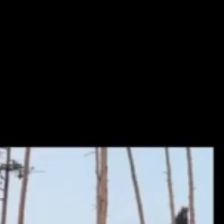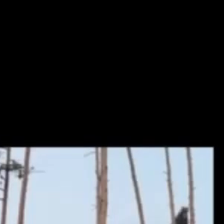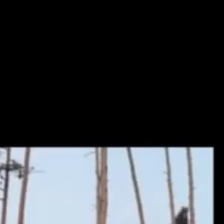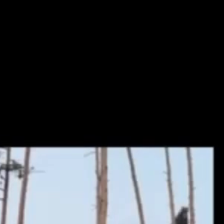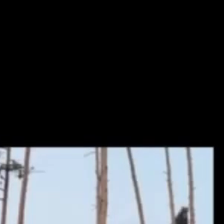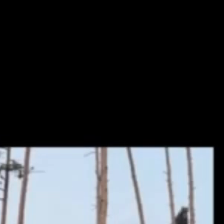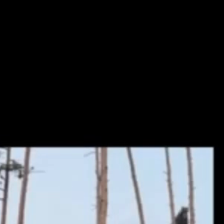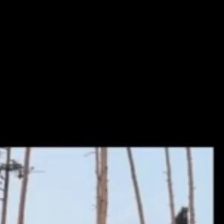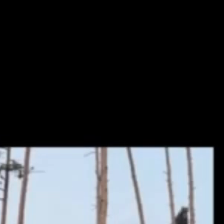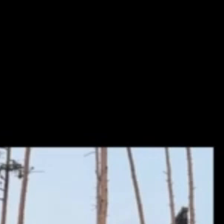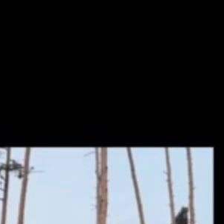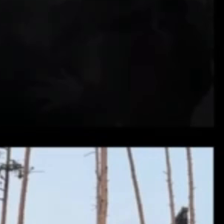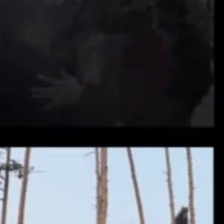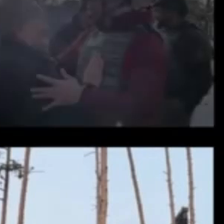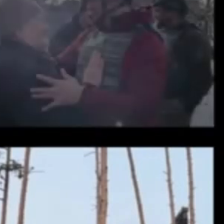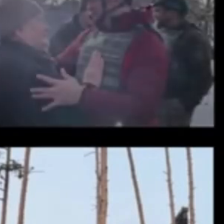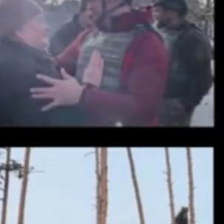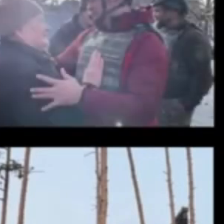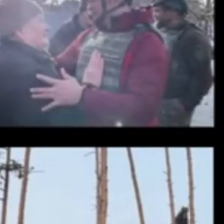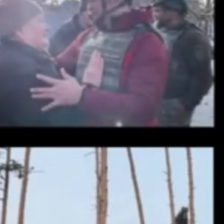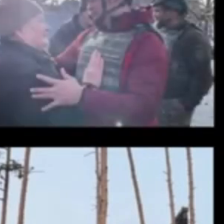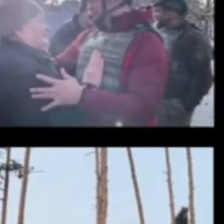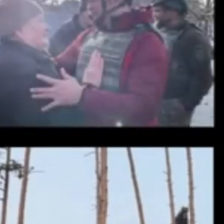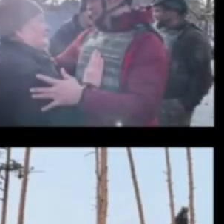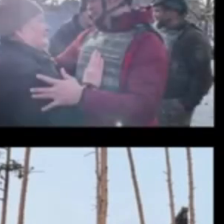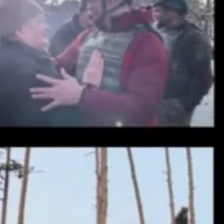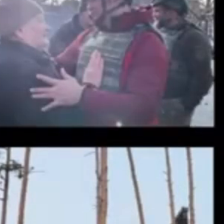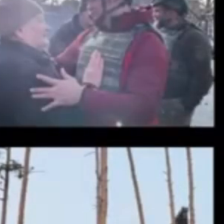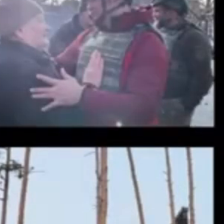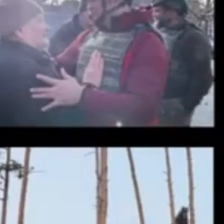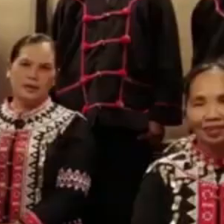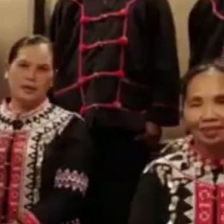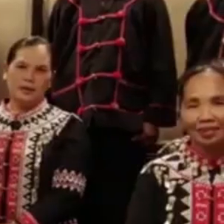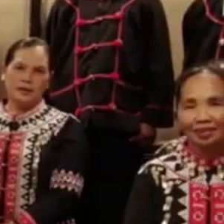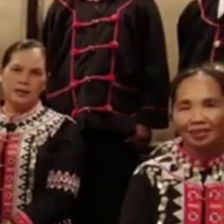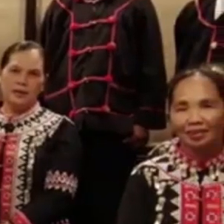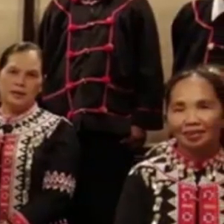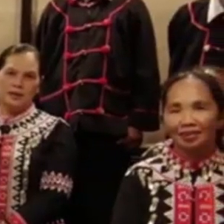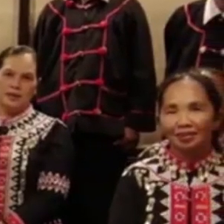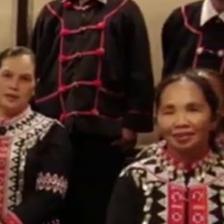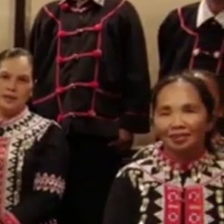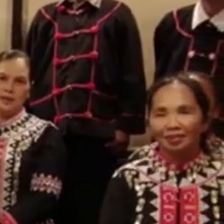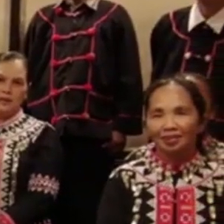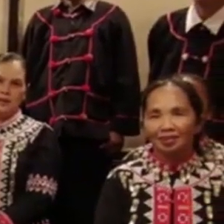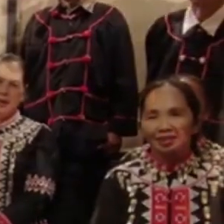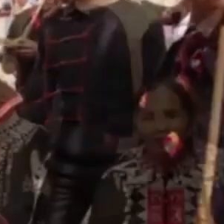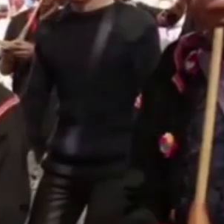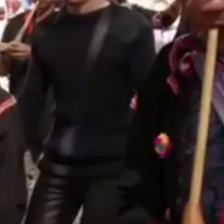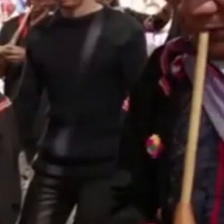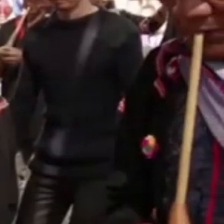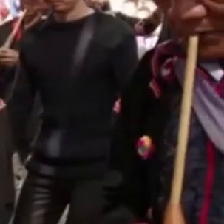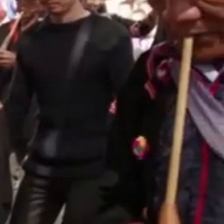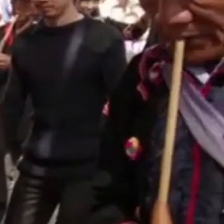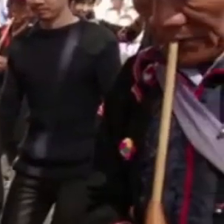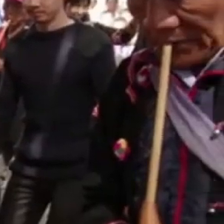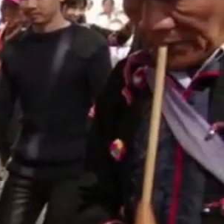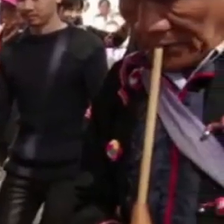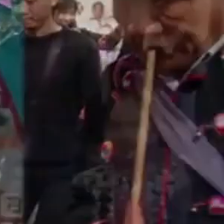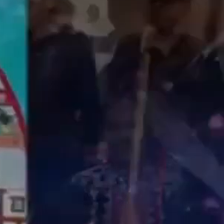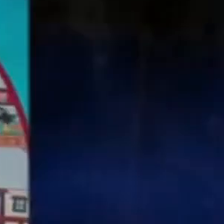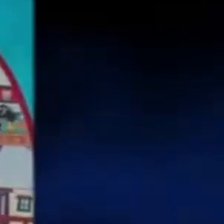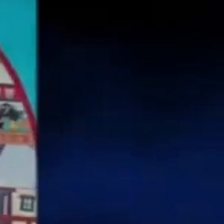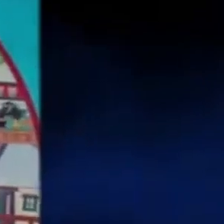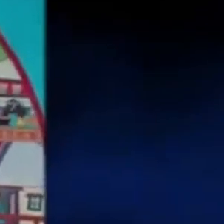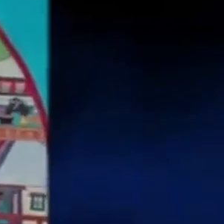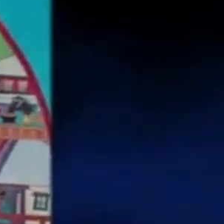And so the local people saw the love of this couple. An ethnomusicologist worked with Christian tribal